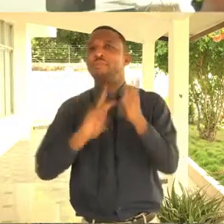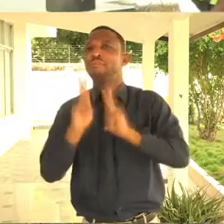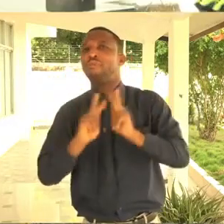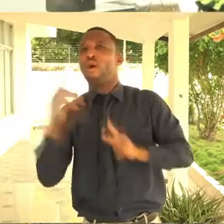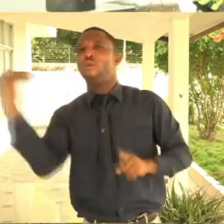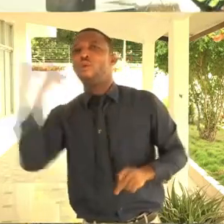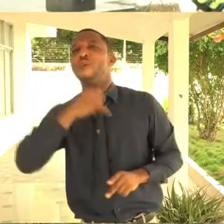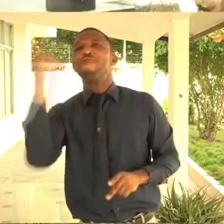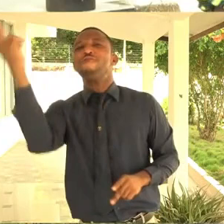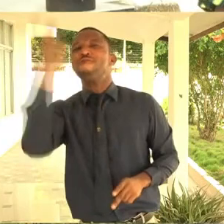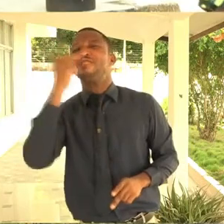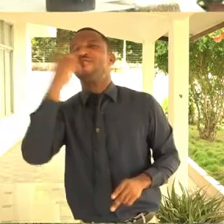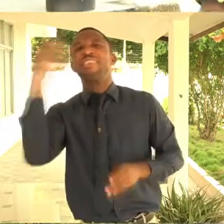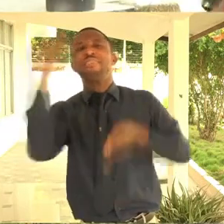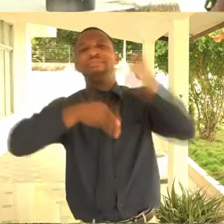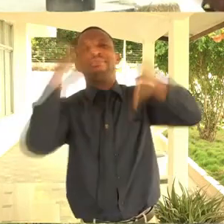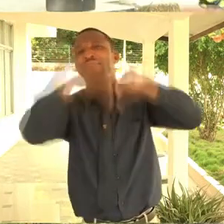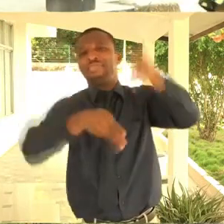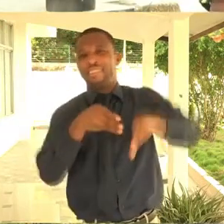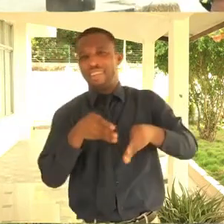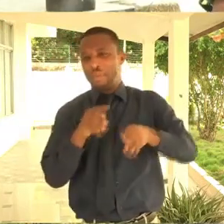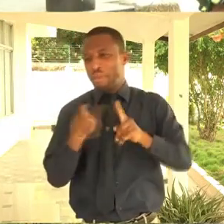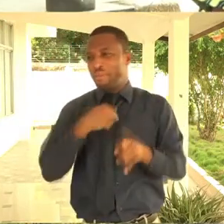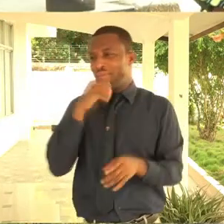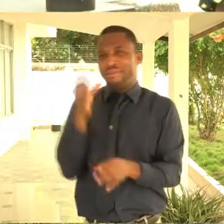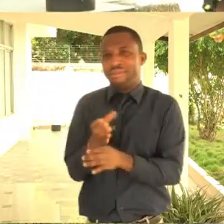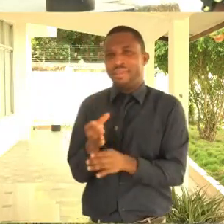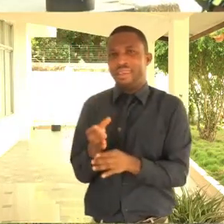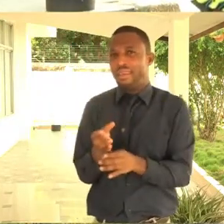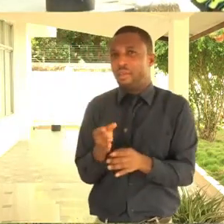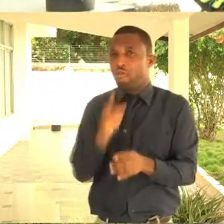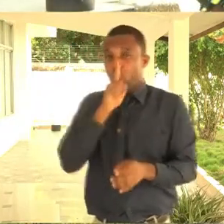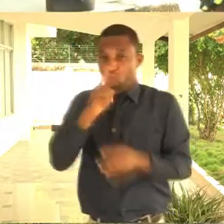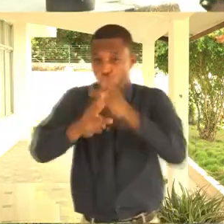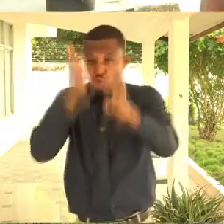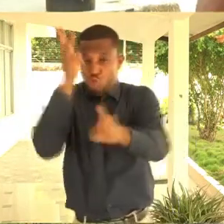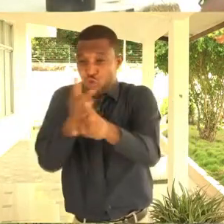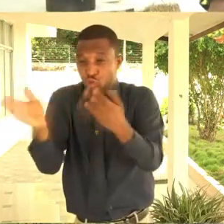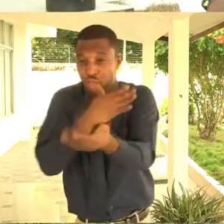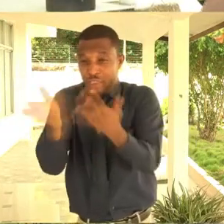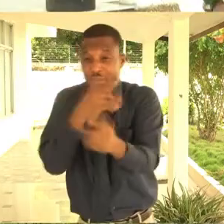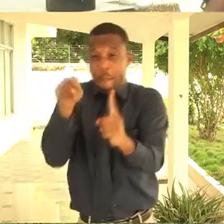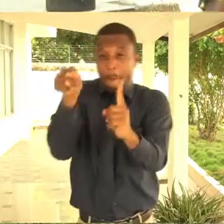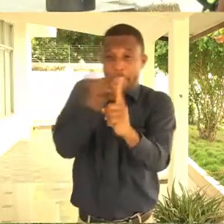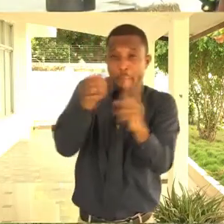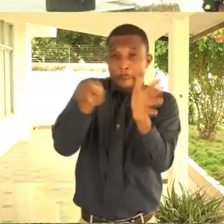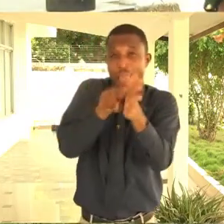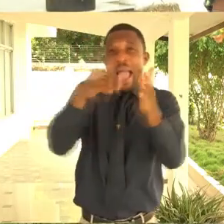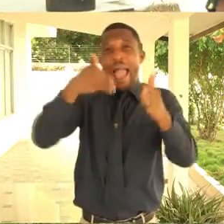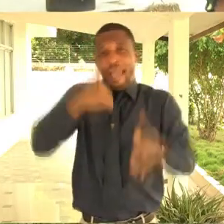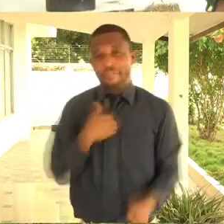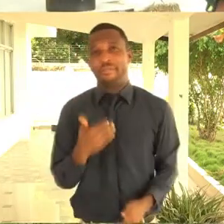encourages you to do better. Because in this world, whatever you do, you get the negative and the positive